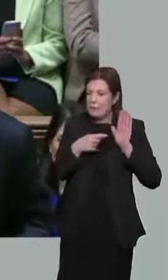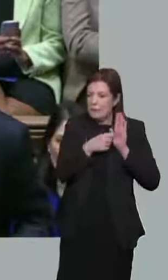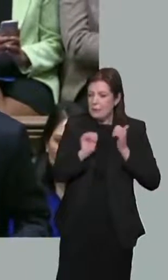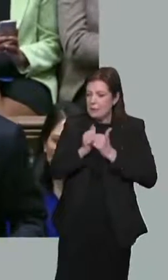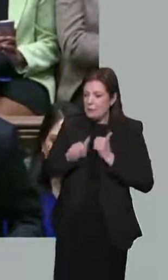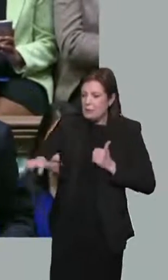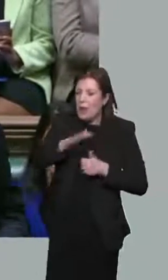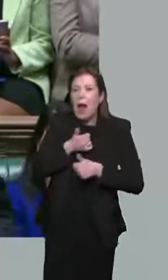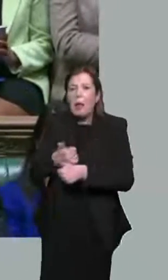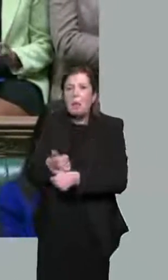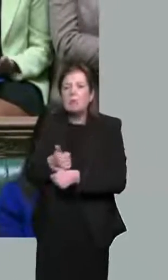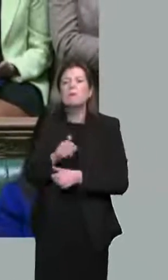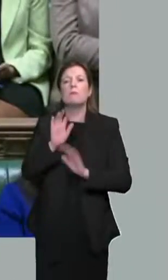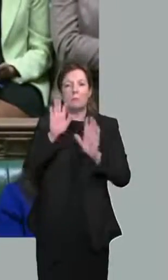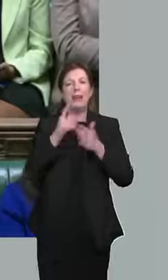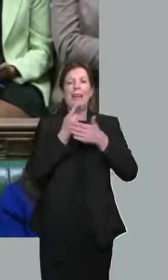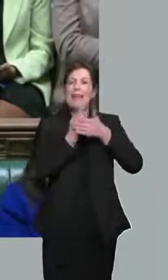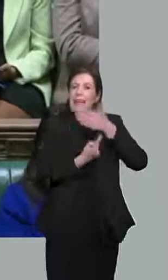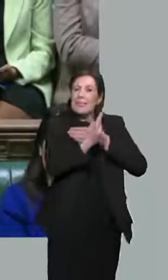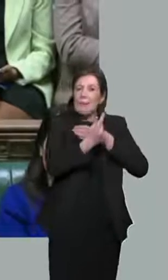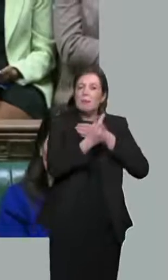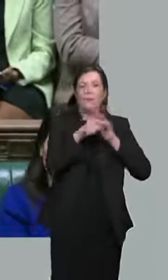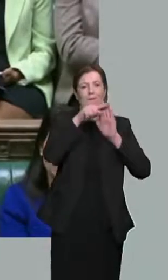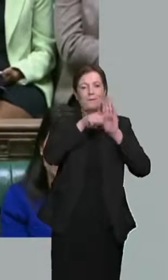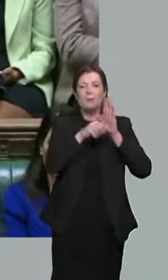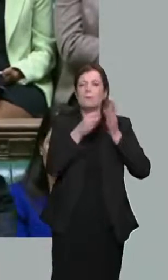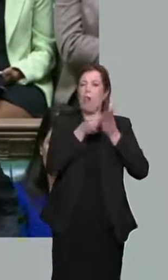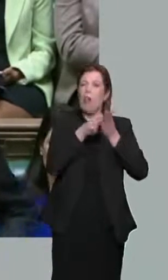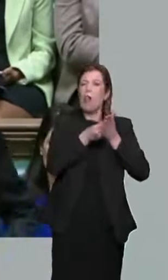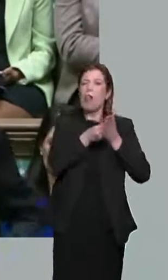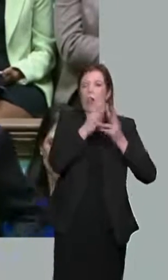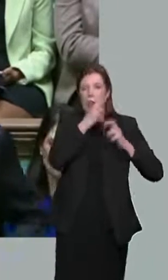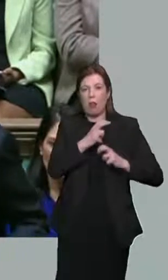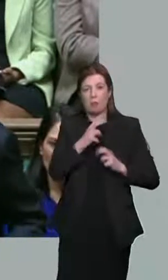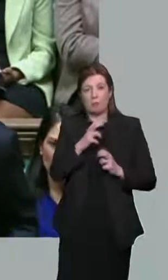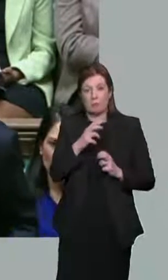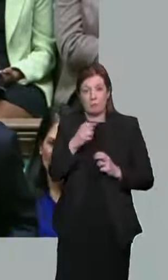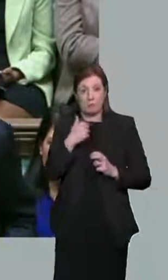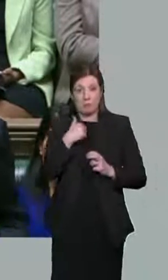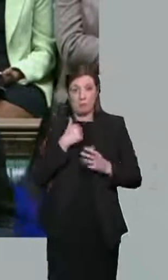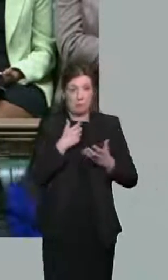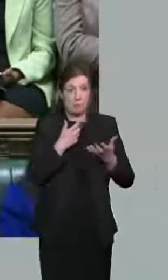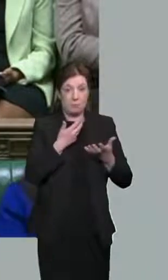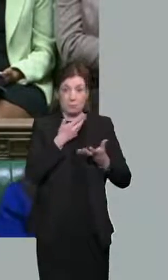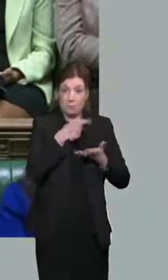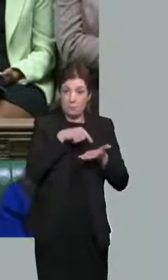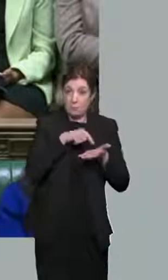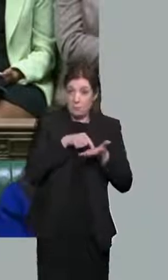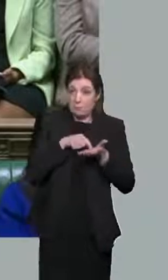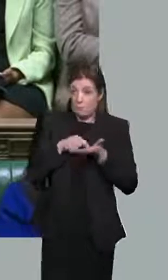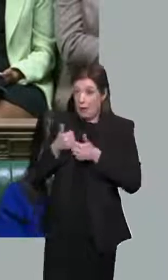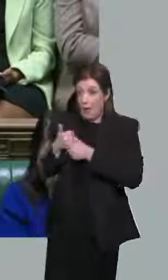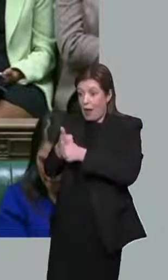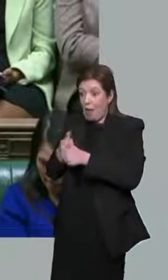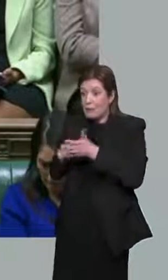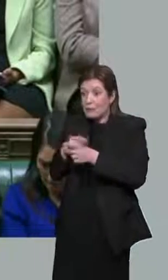There is a reason the Independent Institute for Fiscal Studies called this the best way to help low and middle earners through